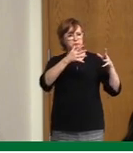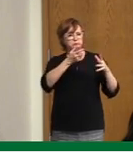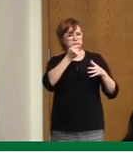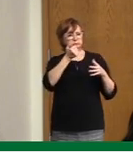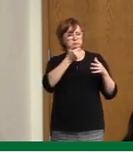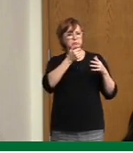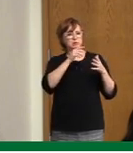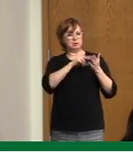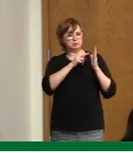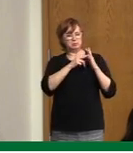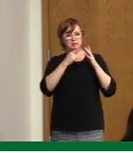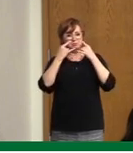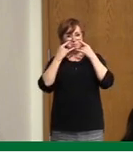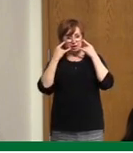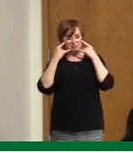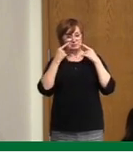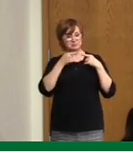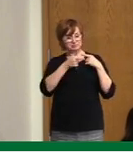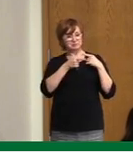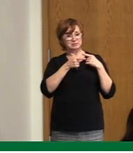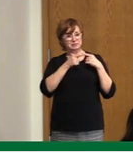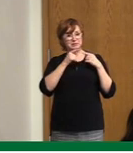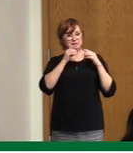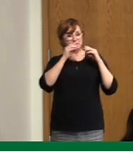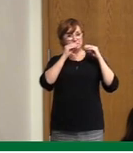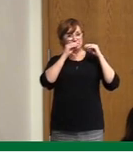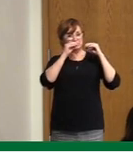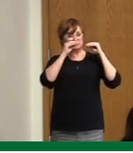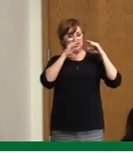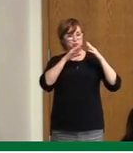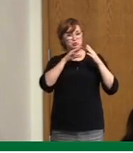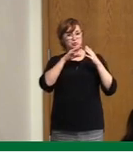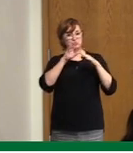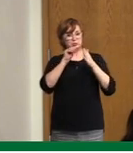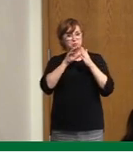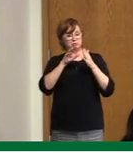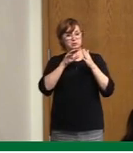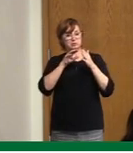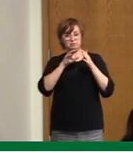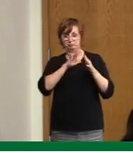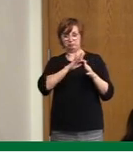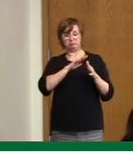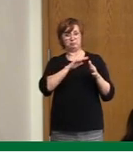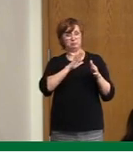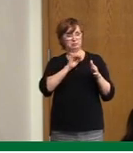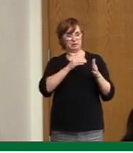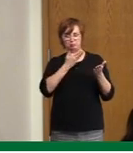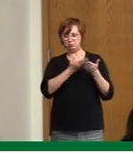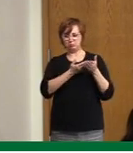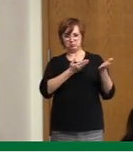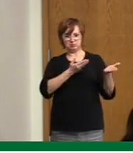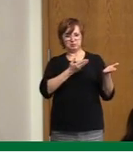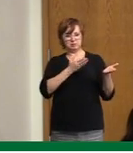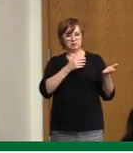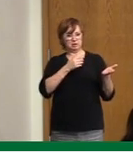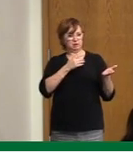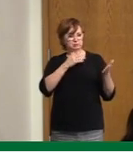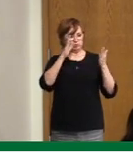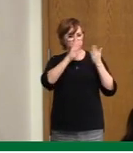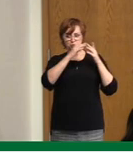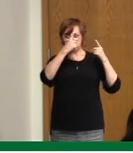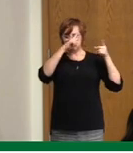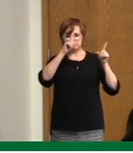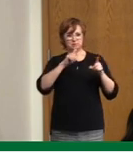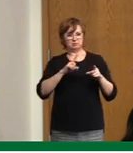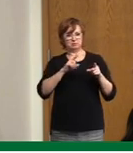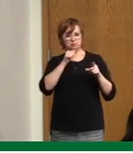mask use and following the public health can be effective because schools have been fairly successful in not